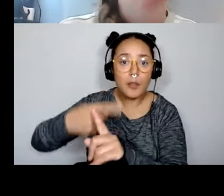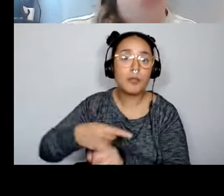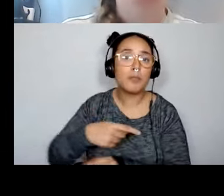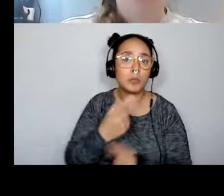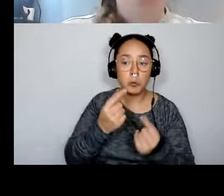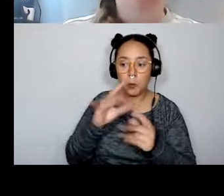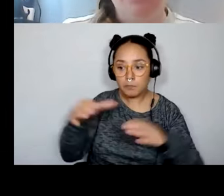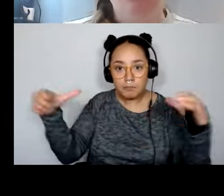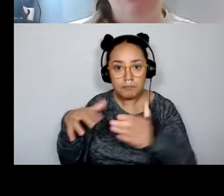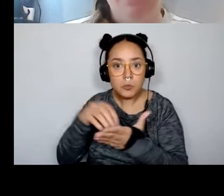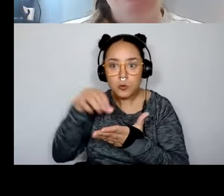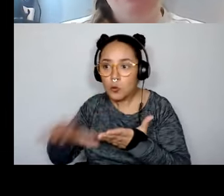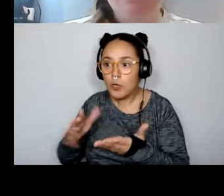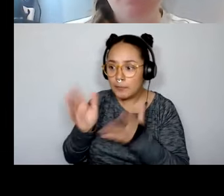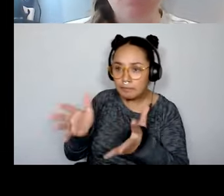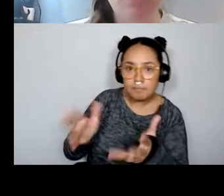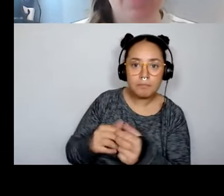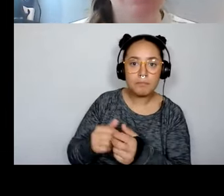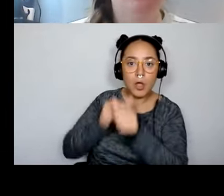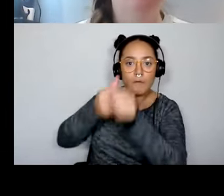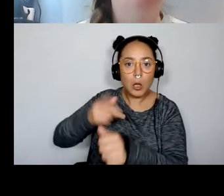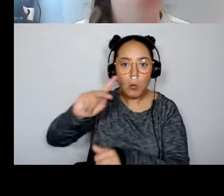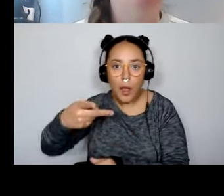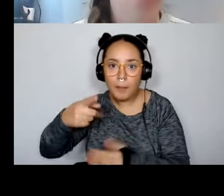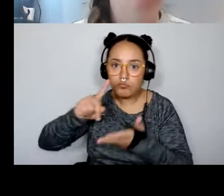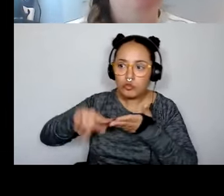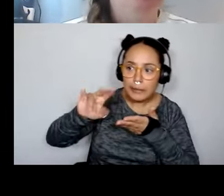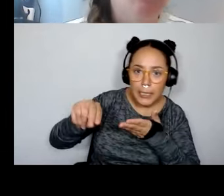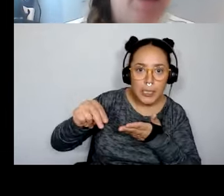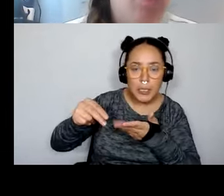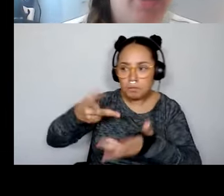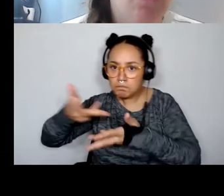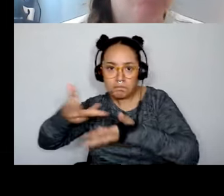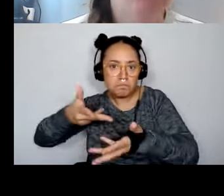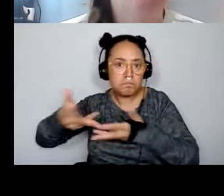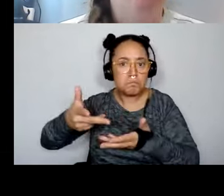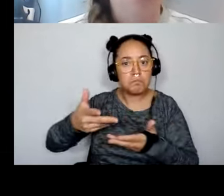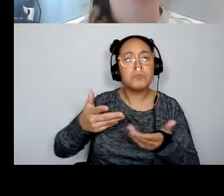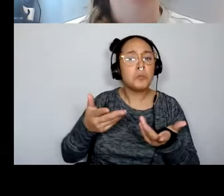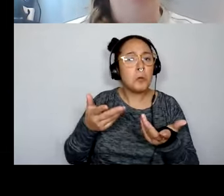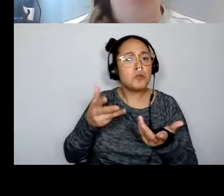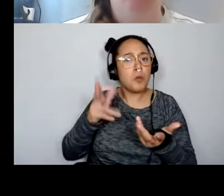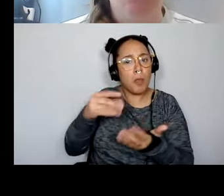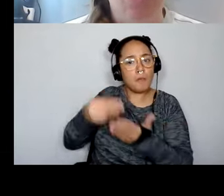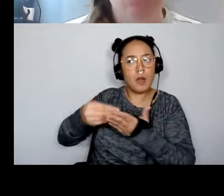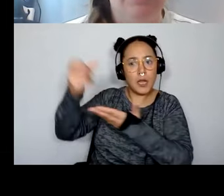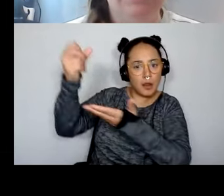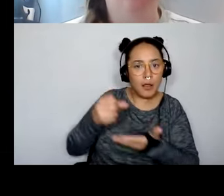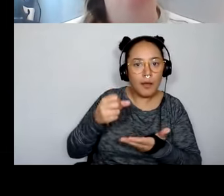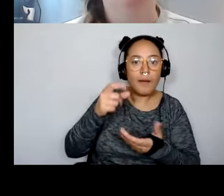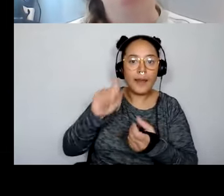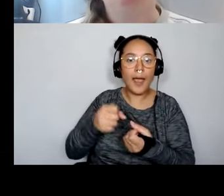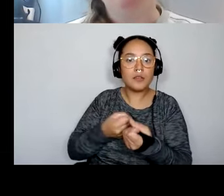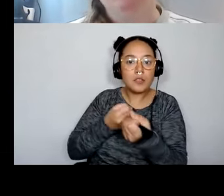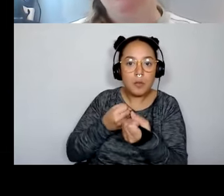talking with them, following up with them. And so you, you, you may want to use some of that funding to support project